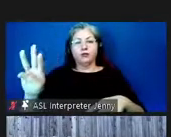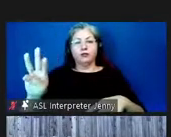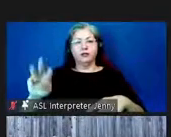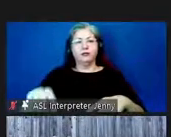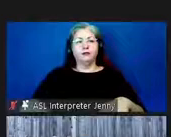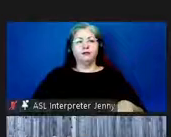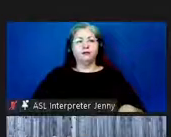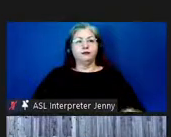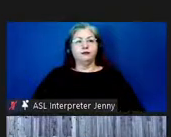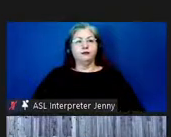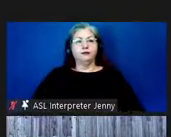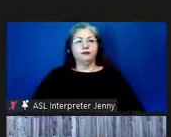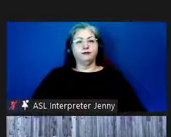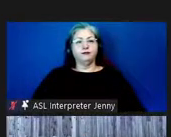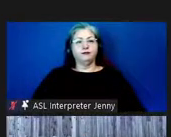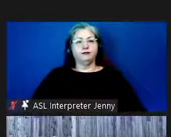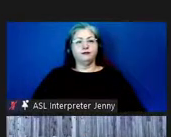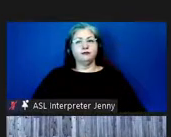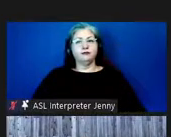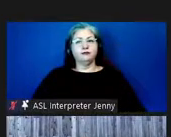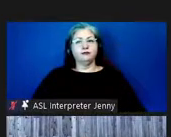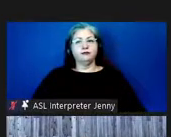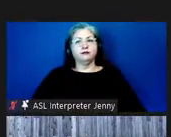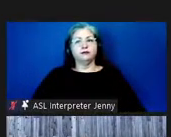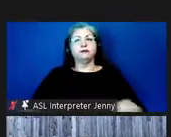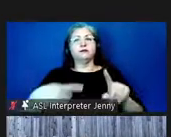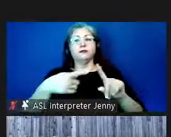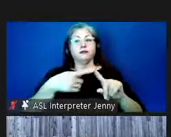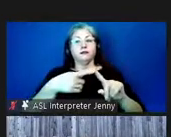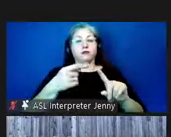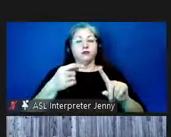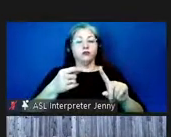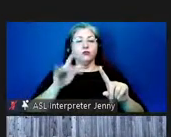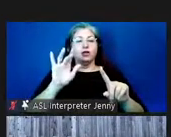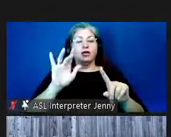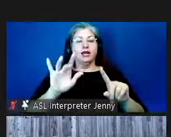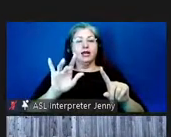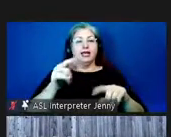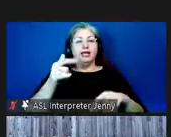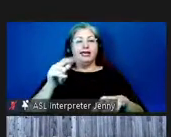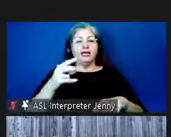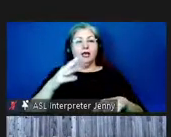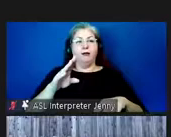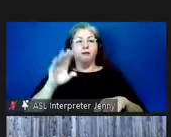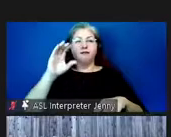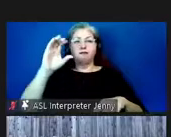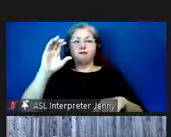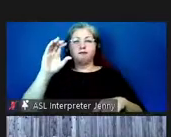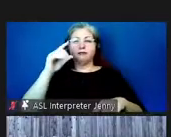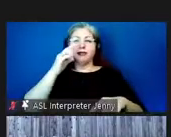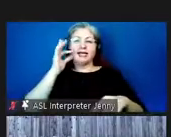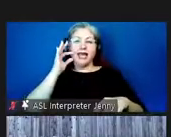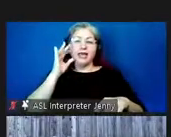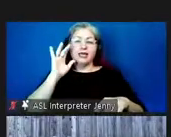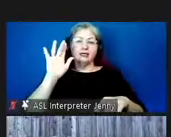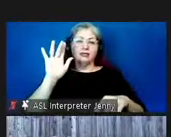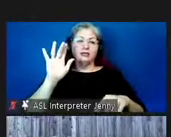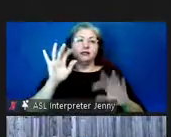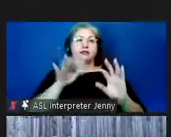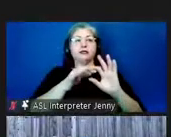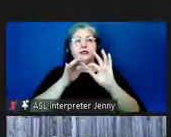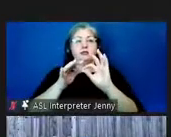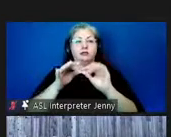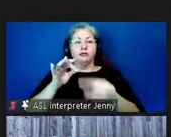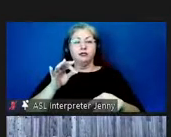the lucky business dev uh from there you can click the little github icon and then answer from the github